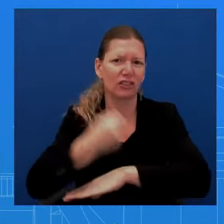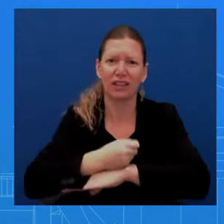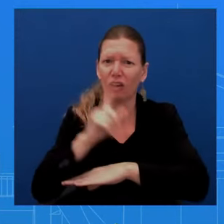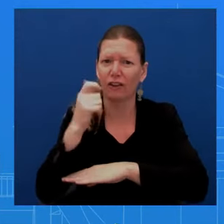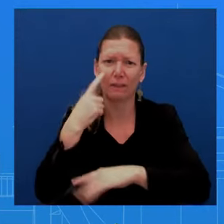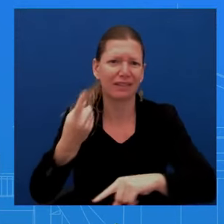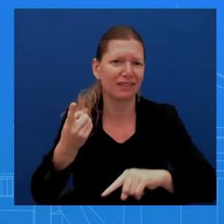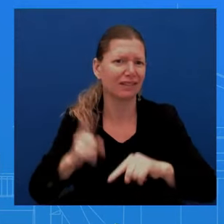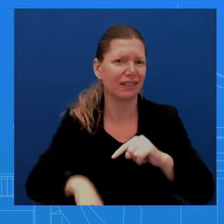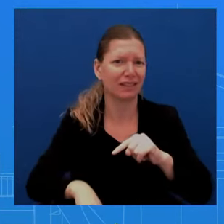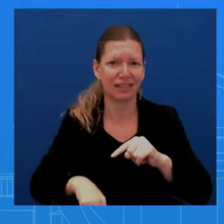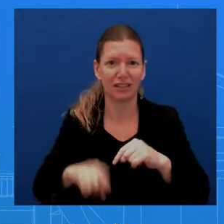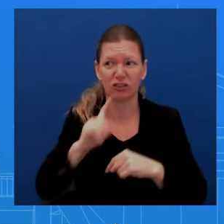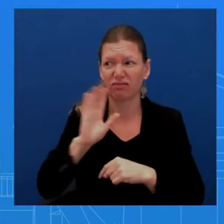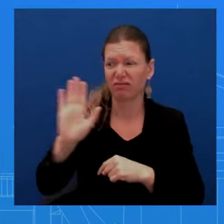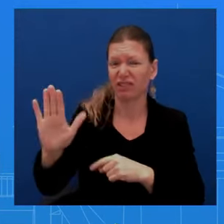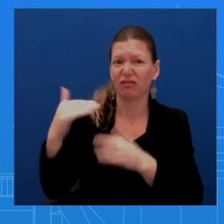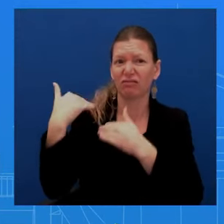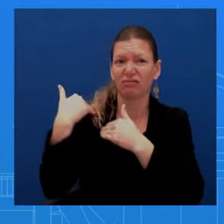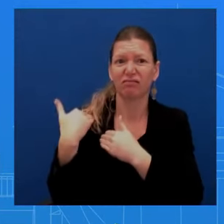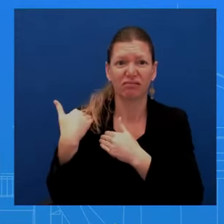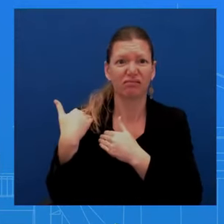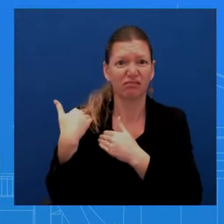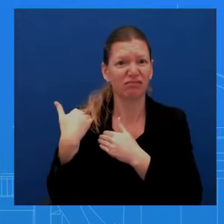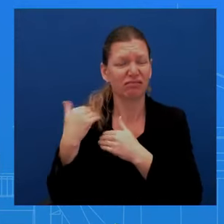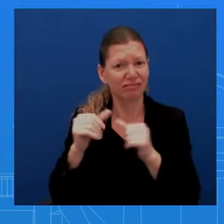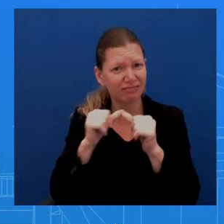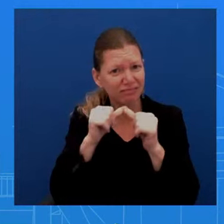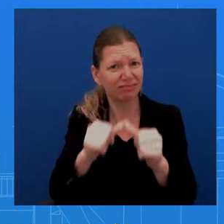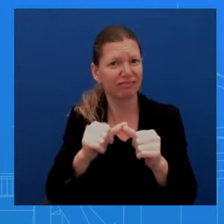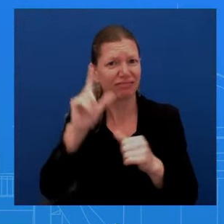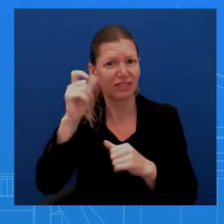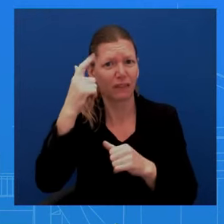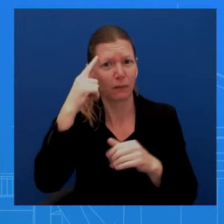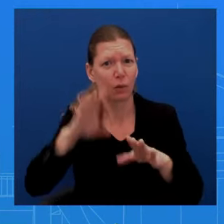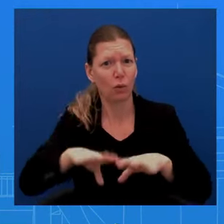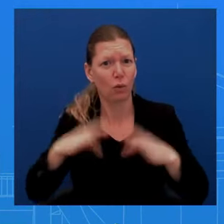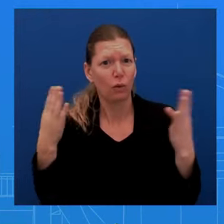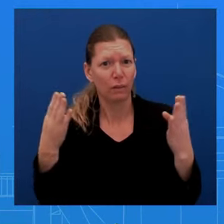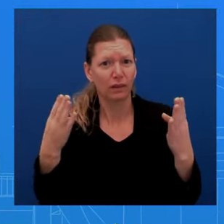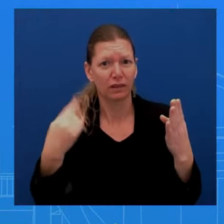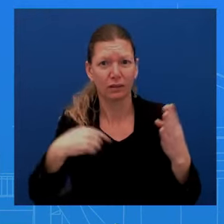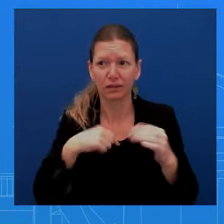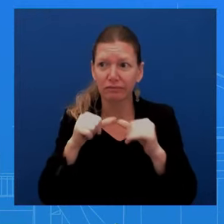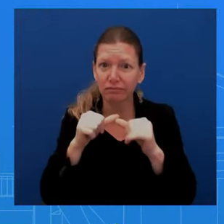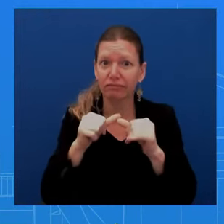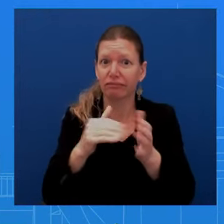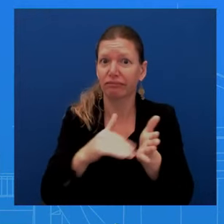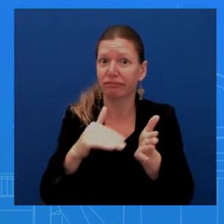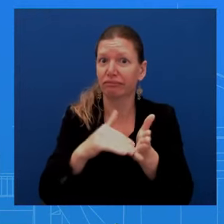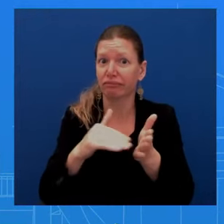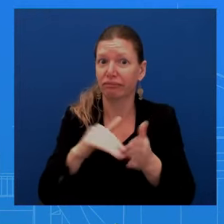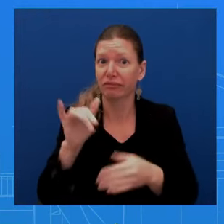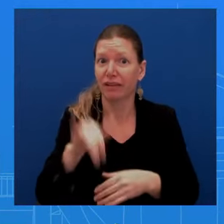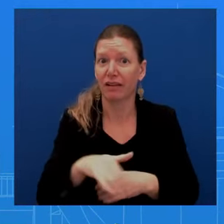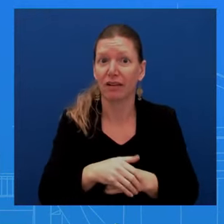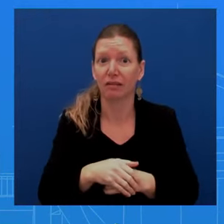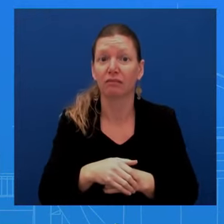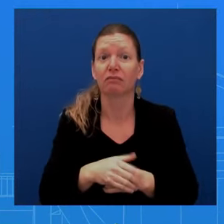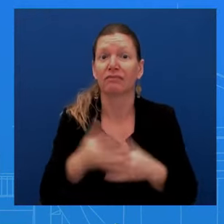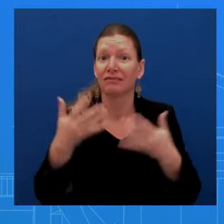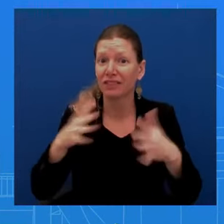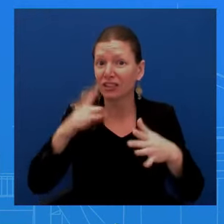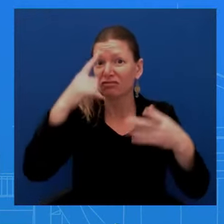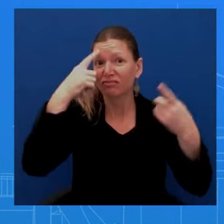government open. We've been pretty consistent about this. But again, there was an agreement. House Republicans agreed on in May. And the Speaker, Speaker Johnson